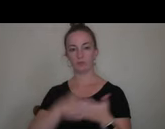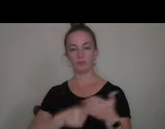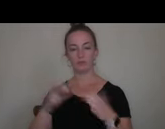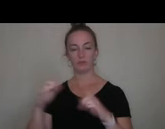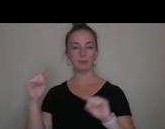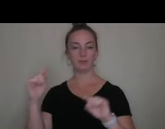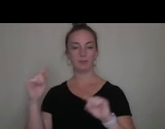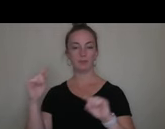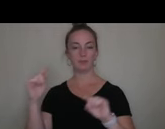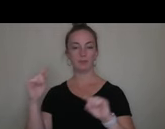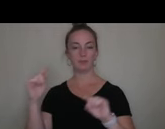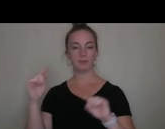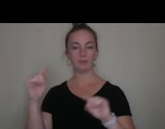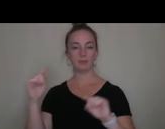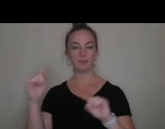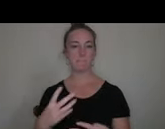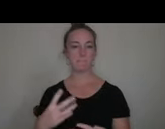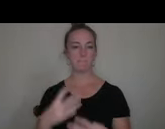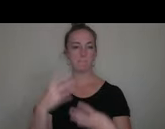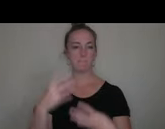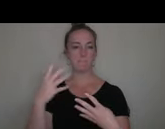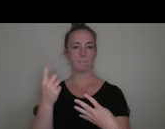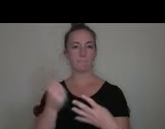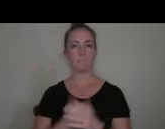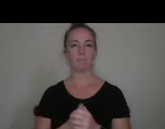And as we scroll down a little bit.